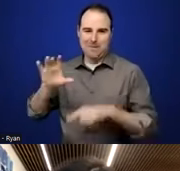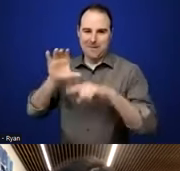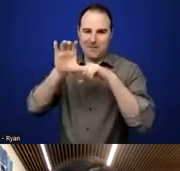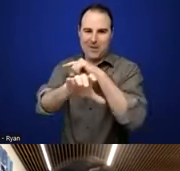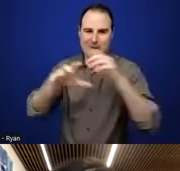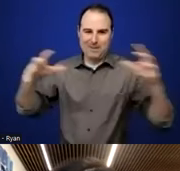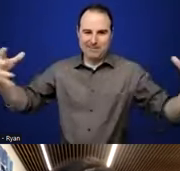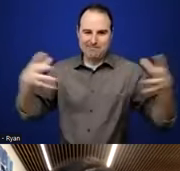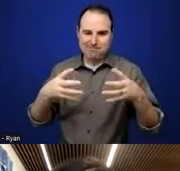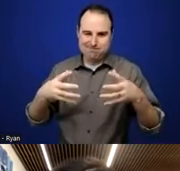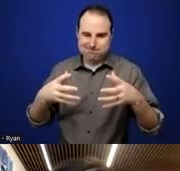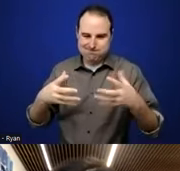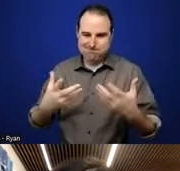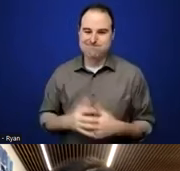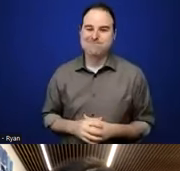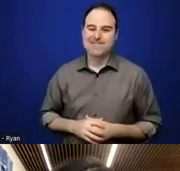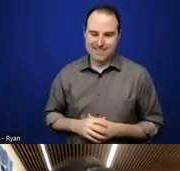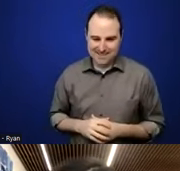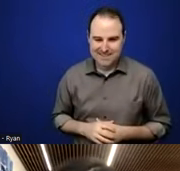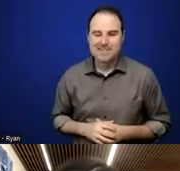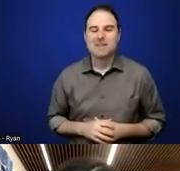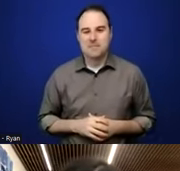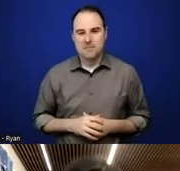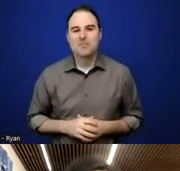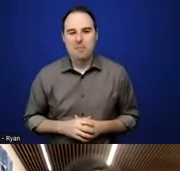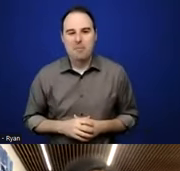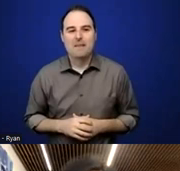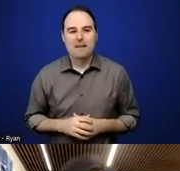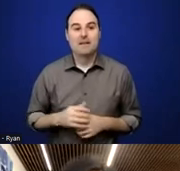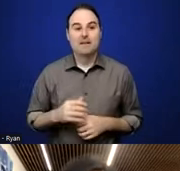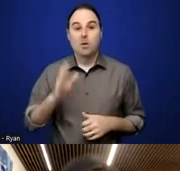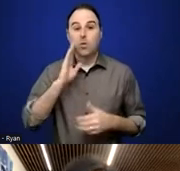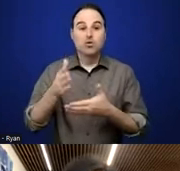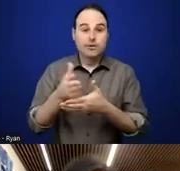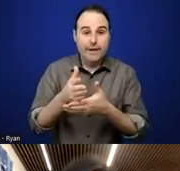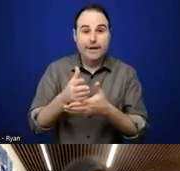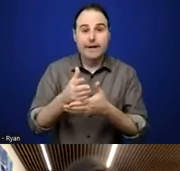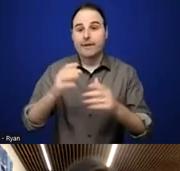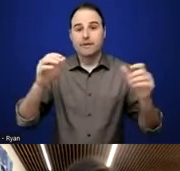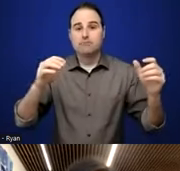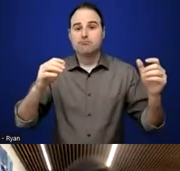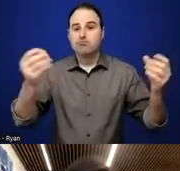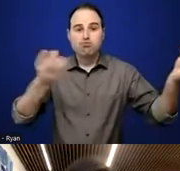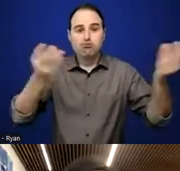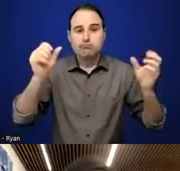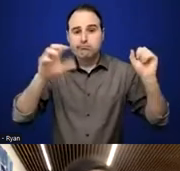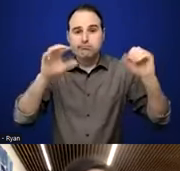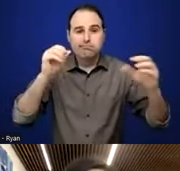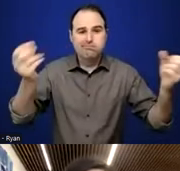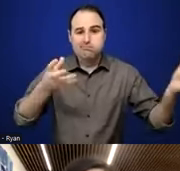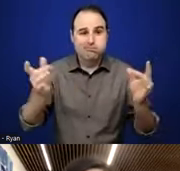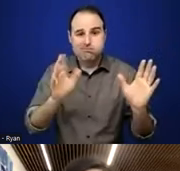the breakout room. then we'll all come back here and we'll have a time of sharing out and then also a time of questions. Okay, if you don't,